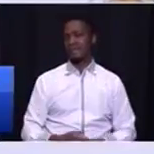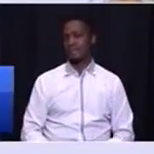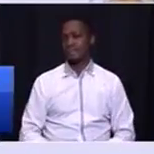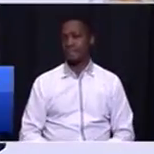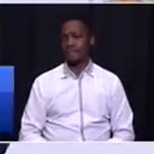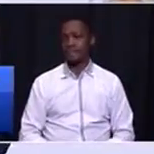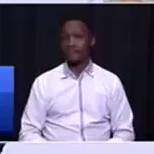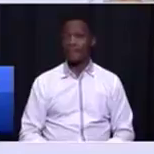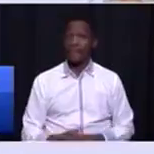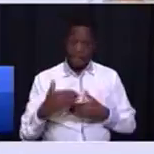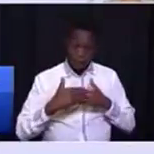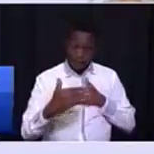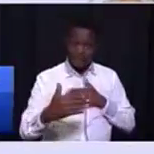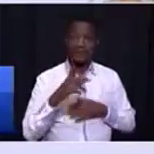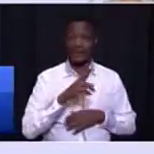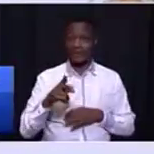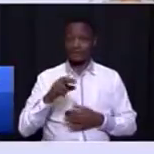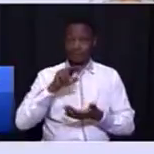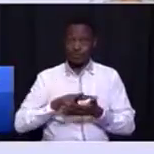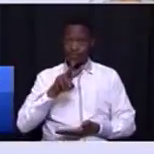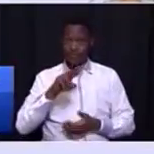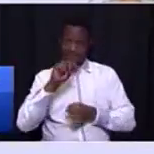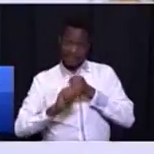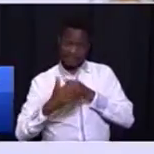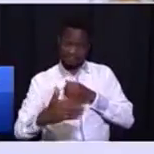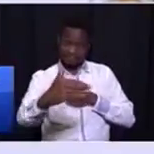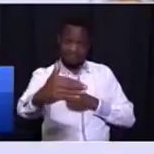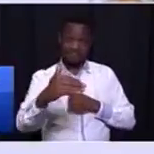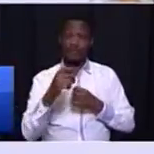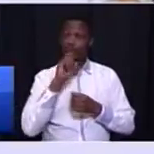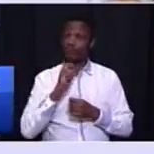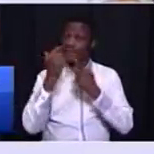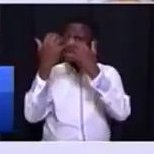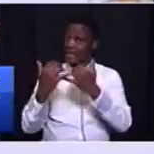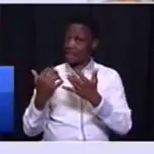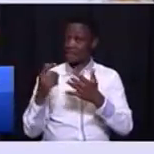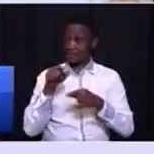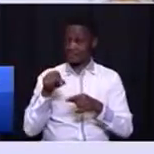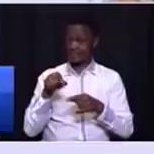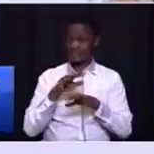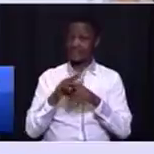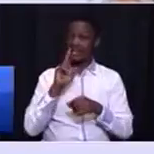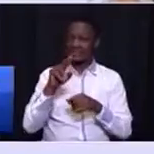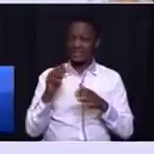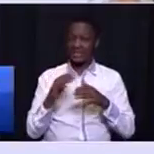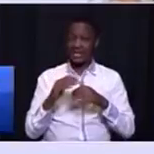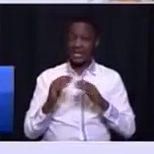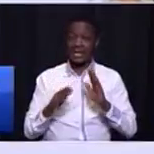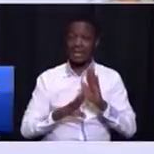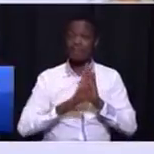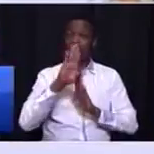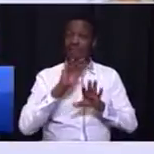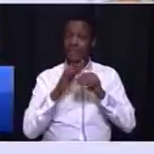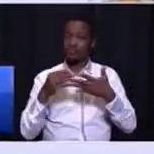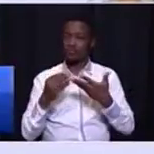Within 12 months, again, using infrastructure, I would like to see huge improvements in the maintenance of